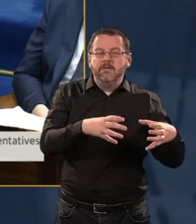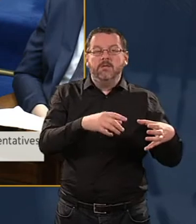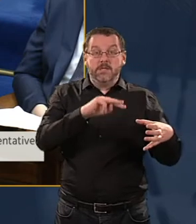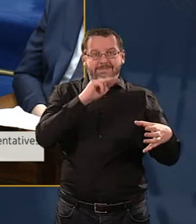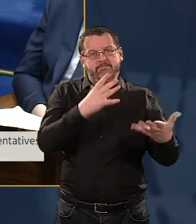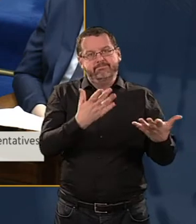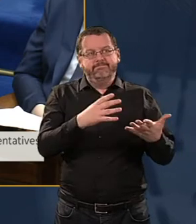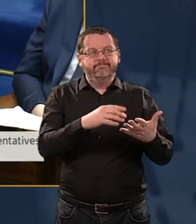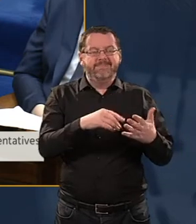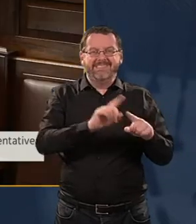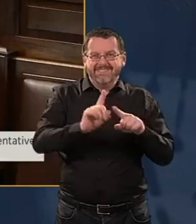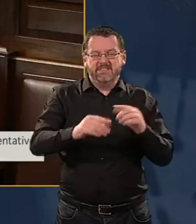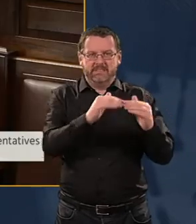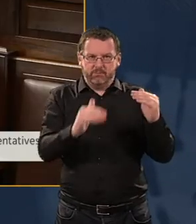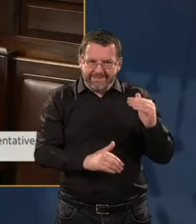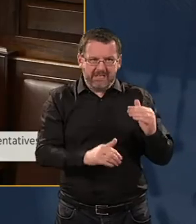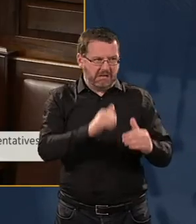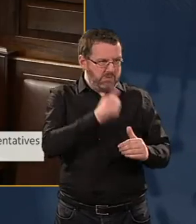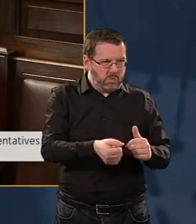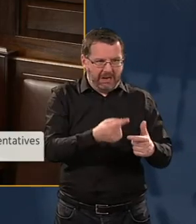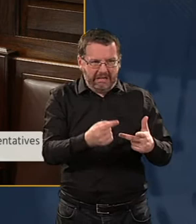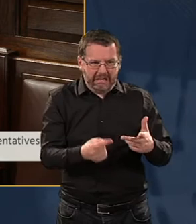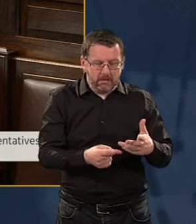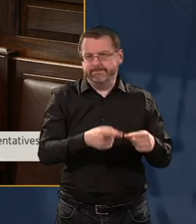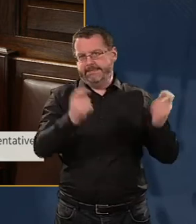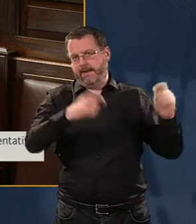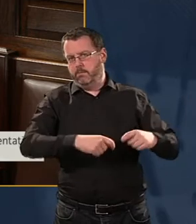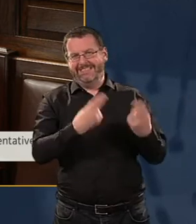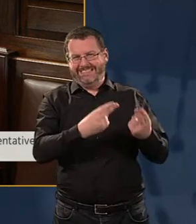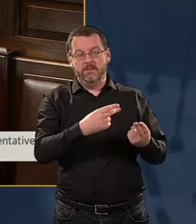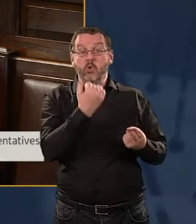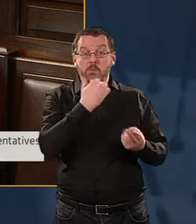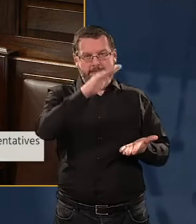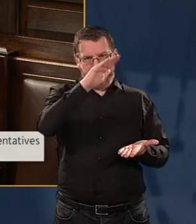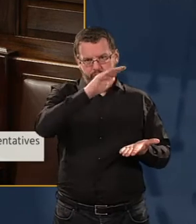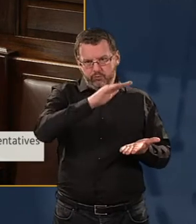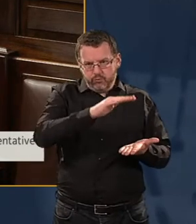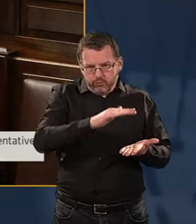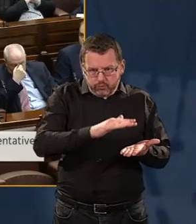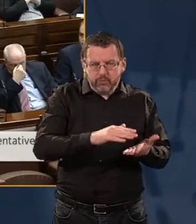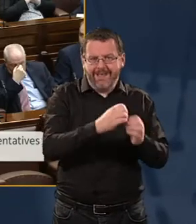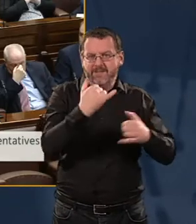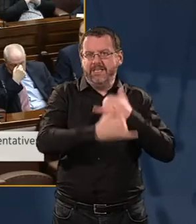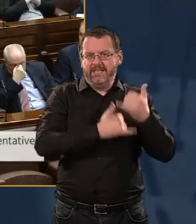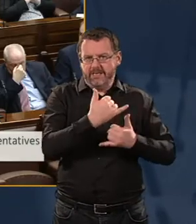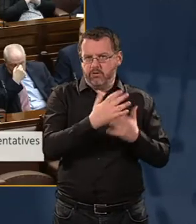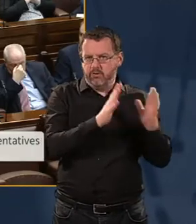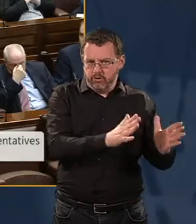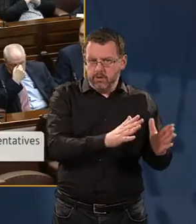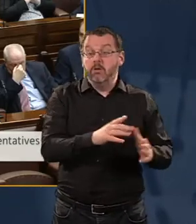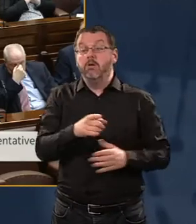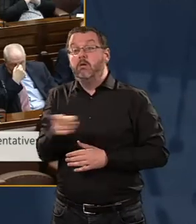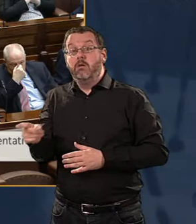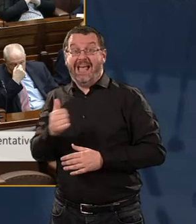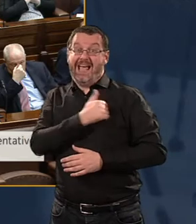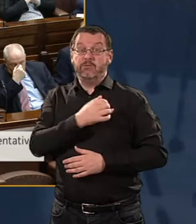forms of deprivation. That is a terrible thing and something we need to reduce and work on every year, and every government does. Being at risk of poverty